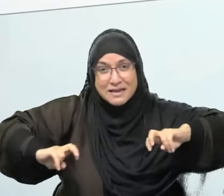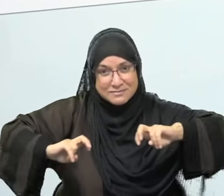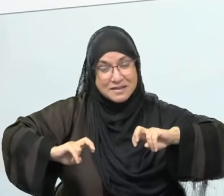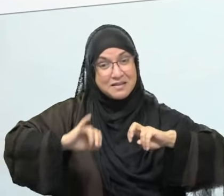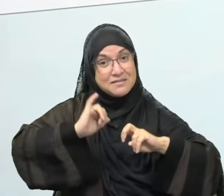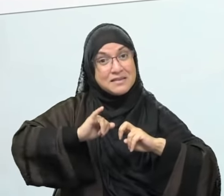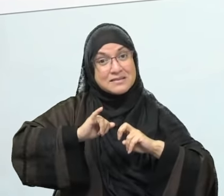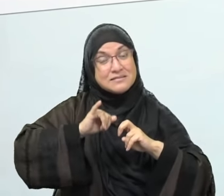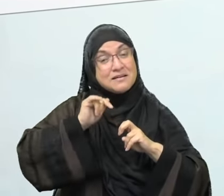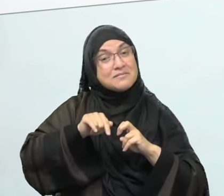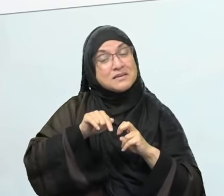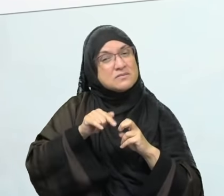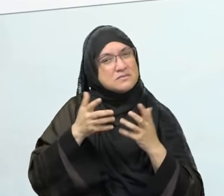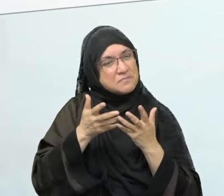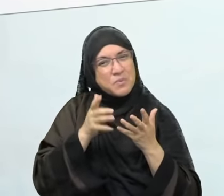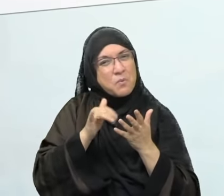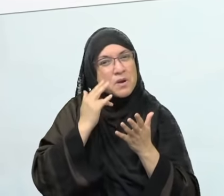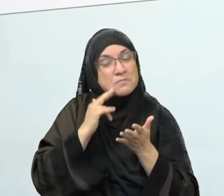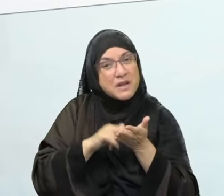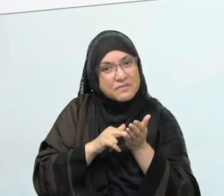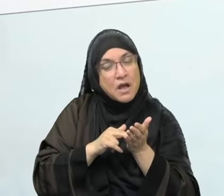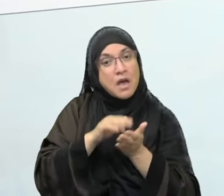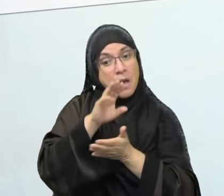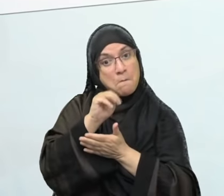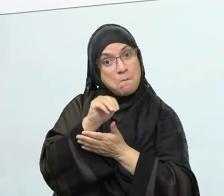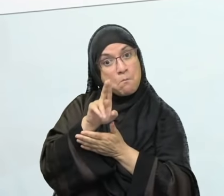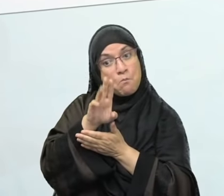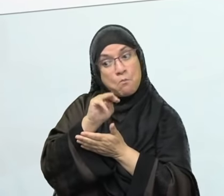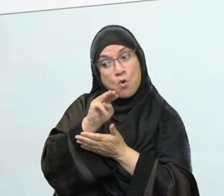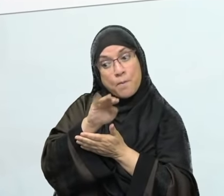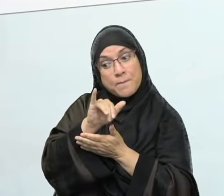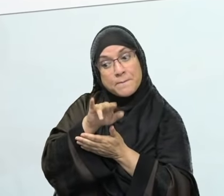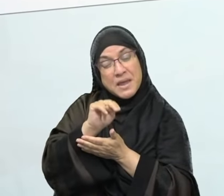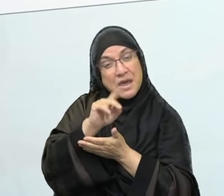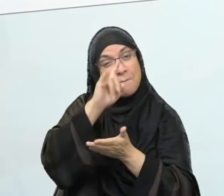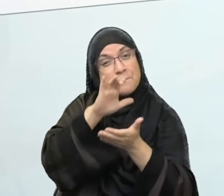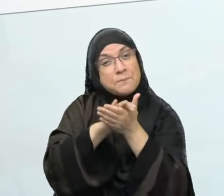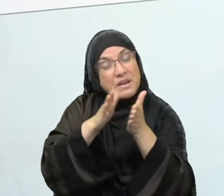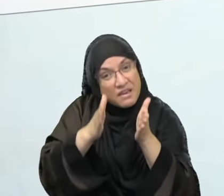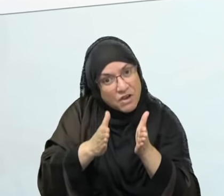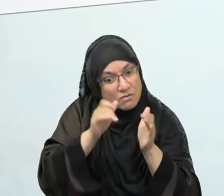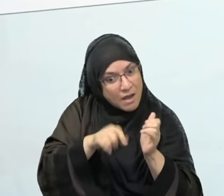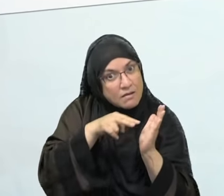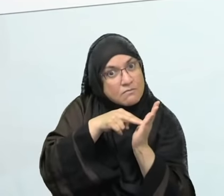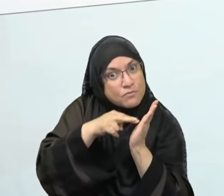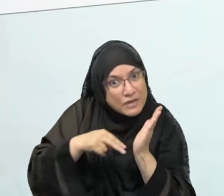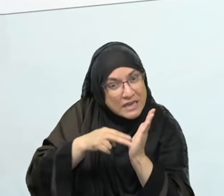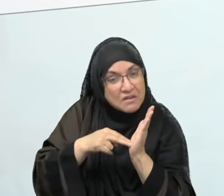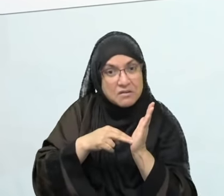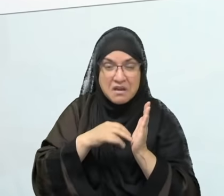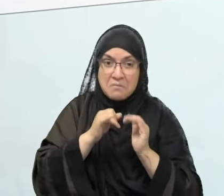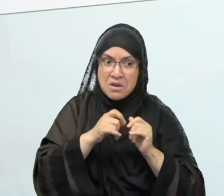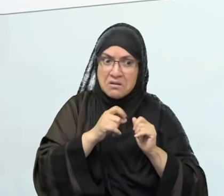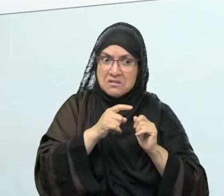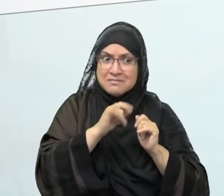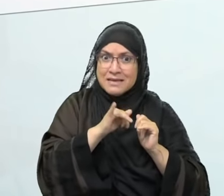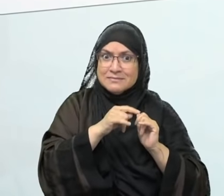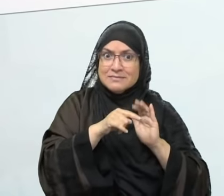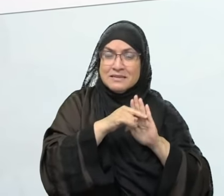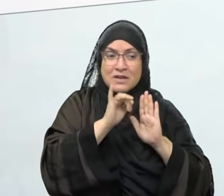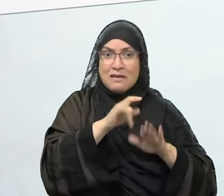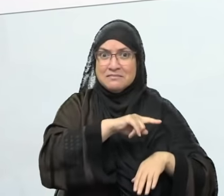be afflicted with having every type of trait, except for two, khiyana, betrayal, and